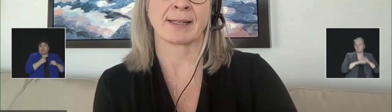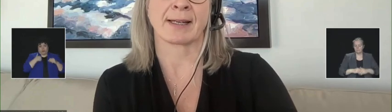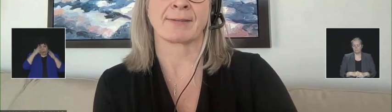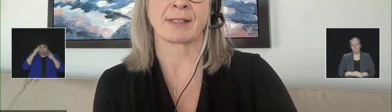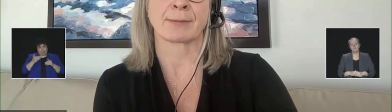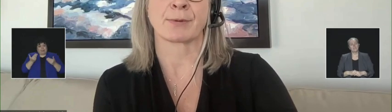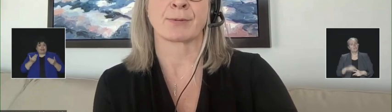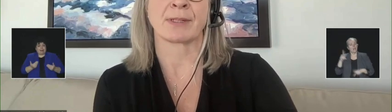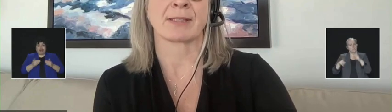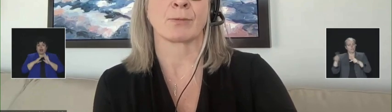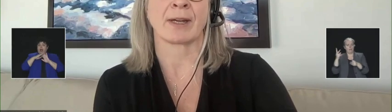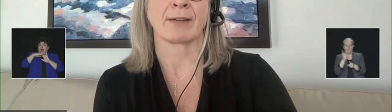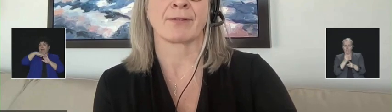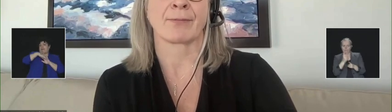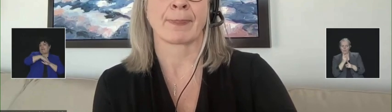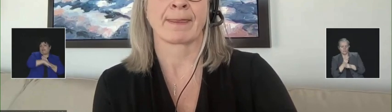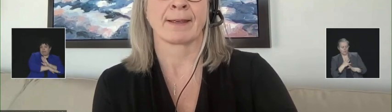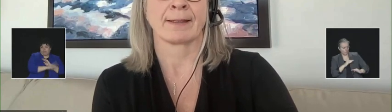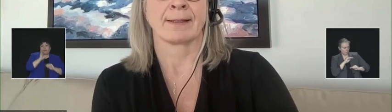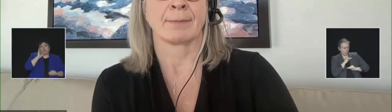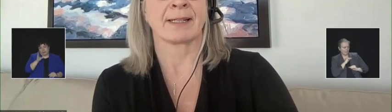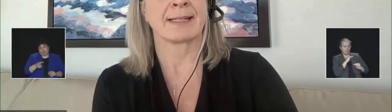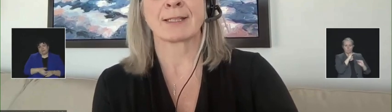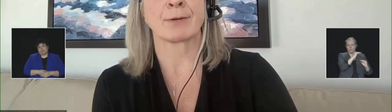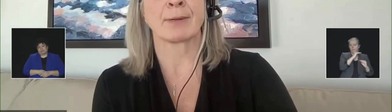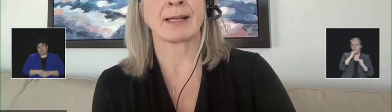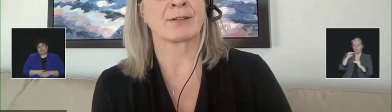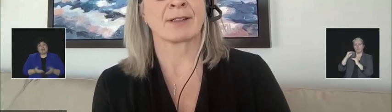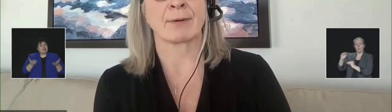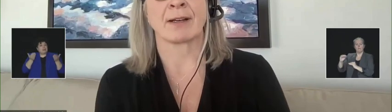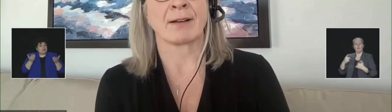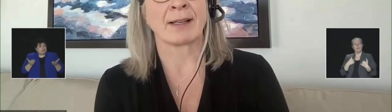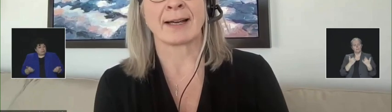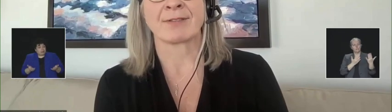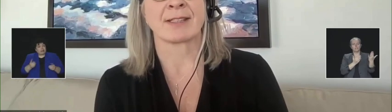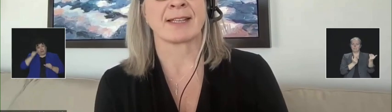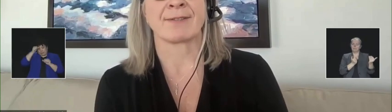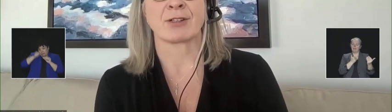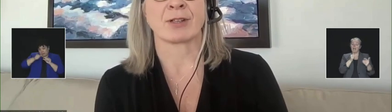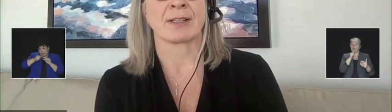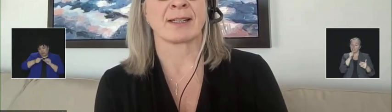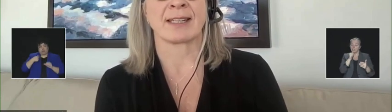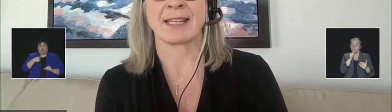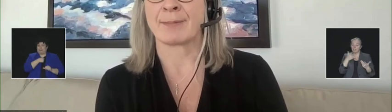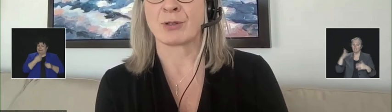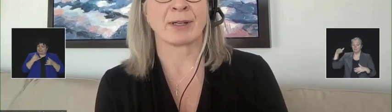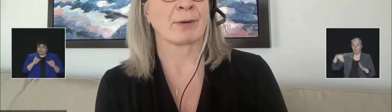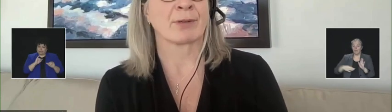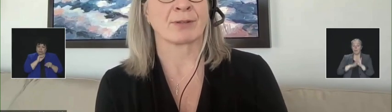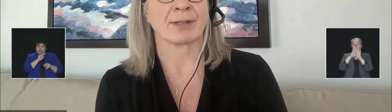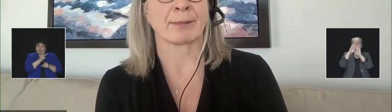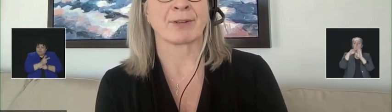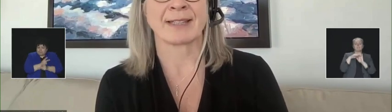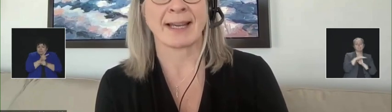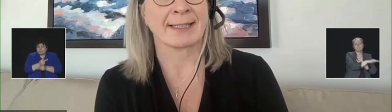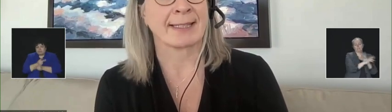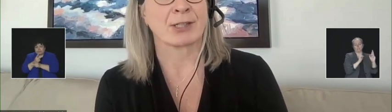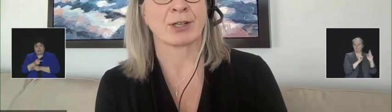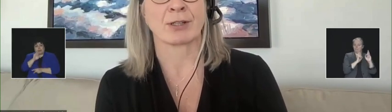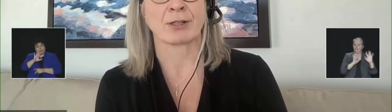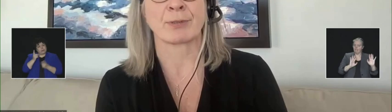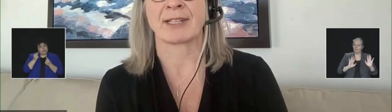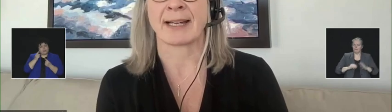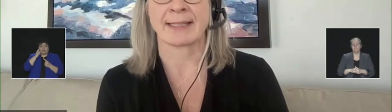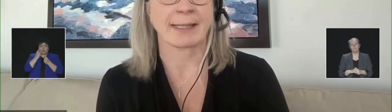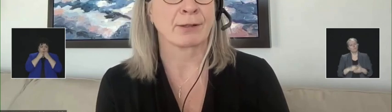to the backside of this most recent wave. But it is a reminder that we all have to stay vigilant and keep doing what we're doing, protecting